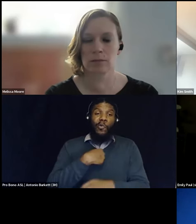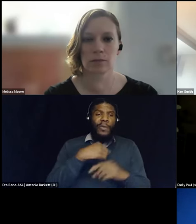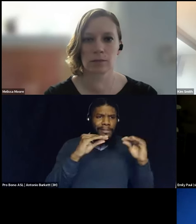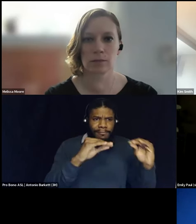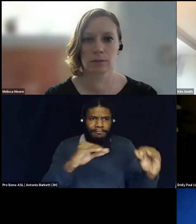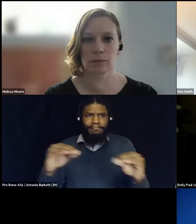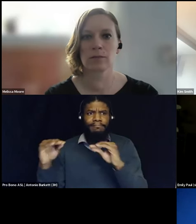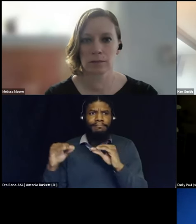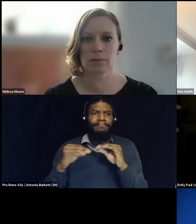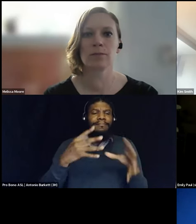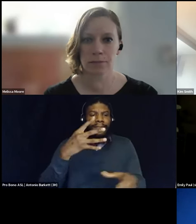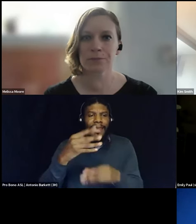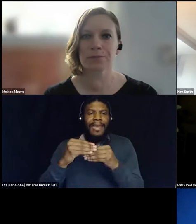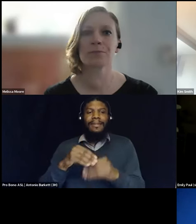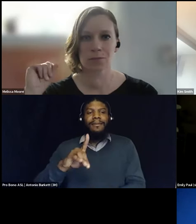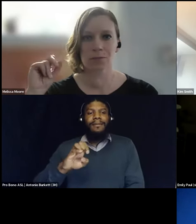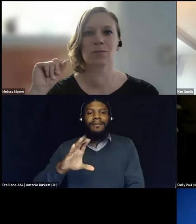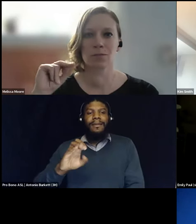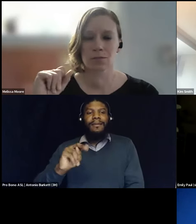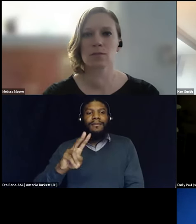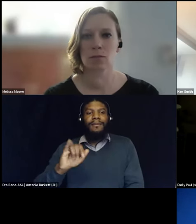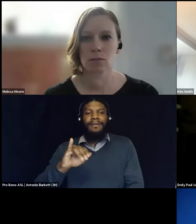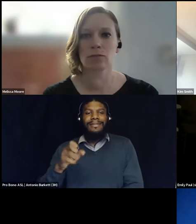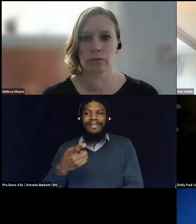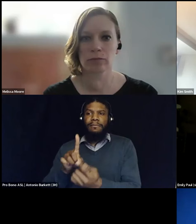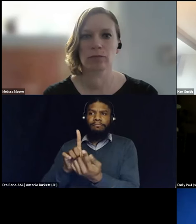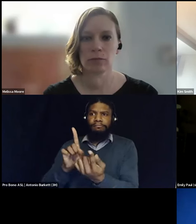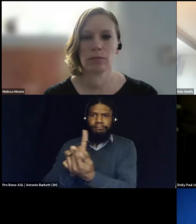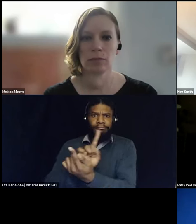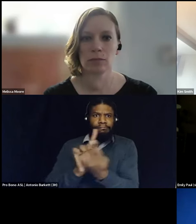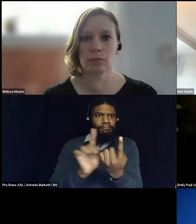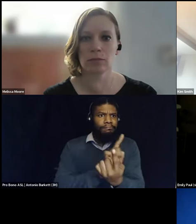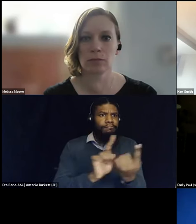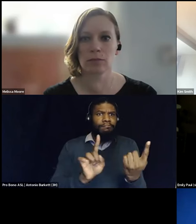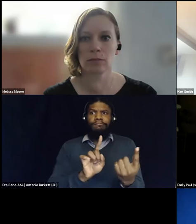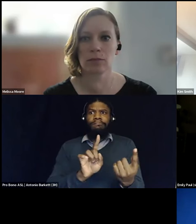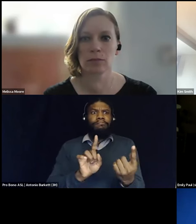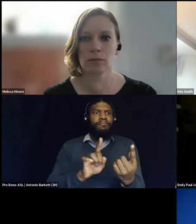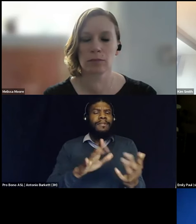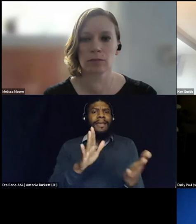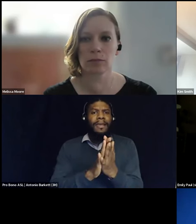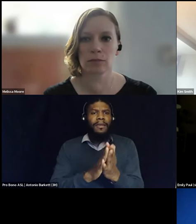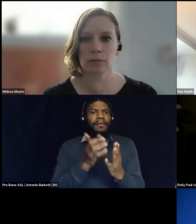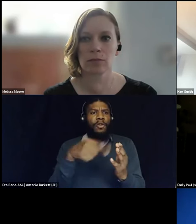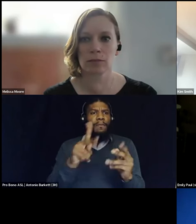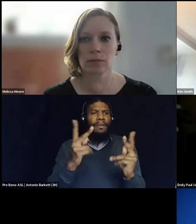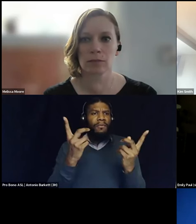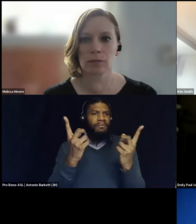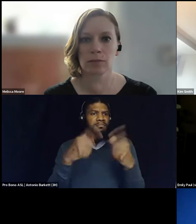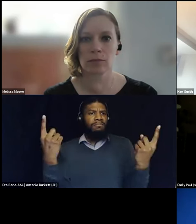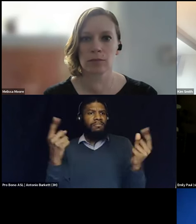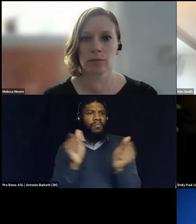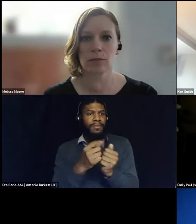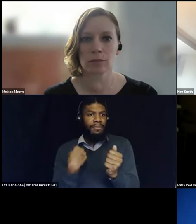deep canvassing in there to ask our opposition hey what do you see as the the issue